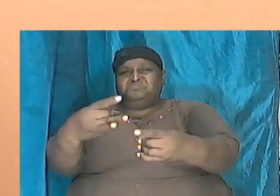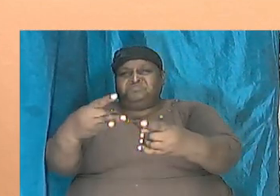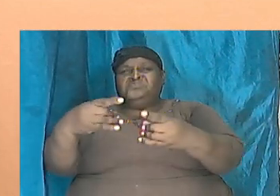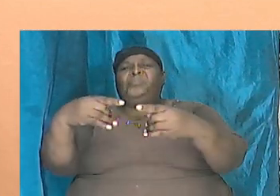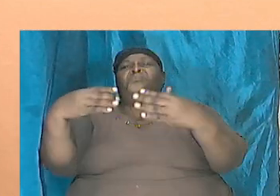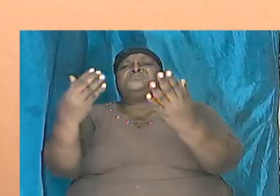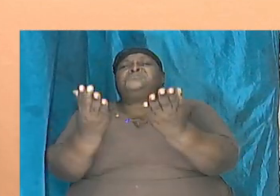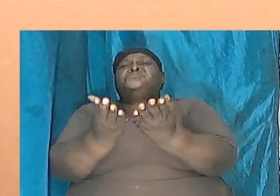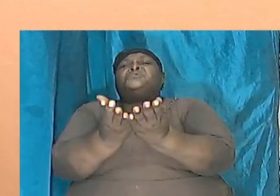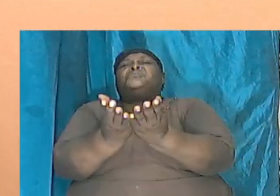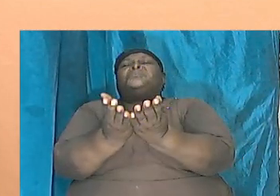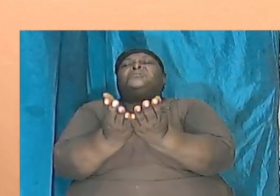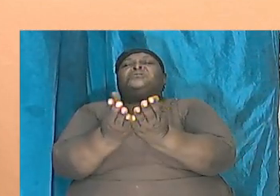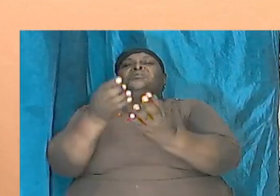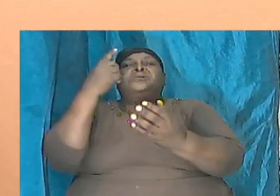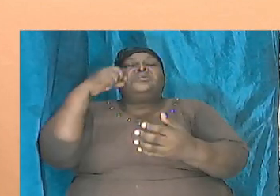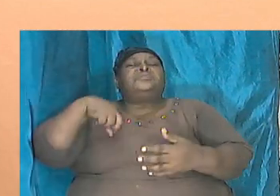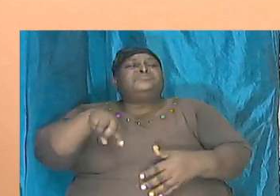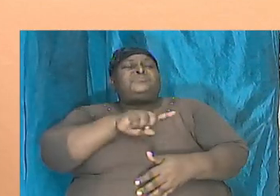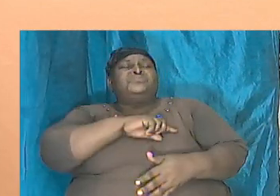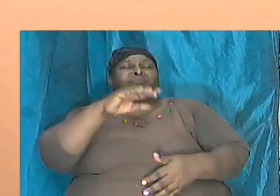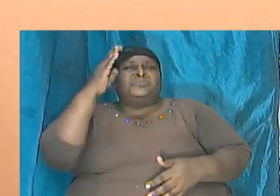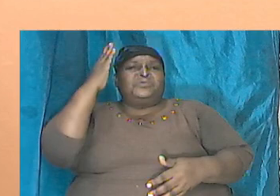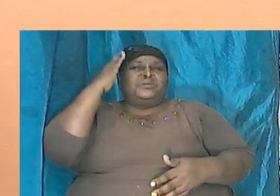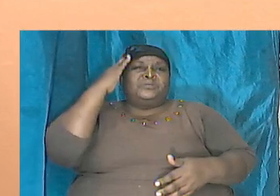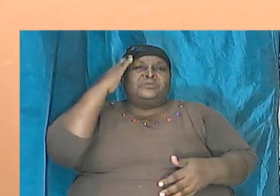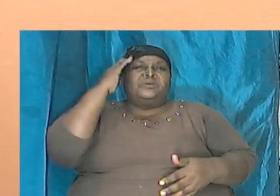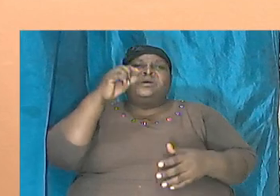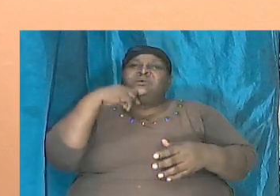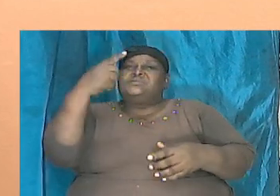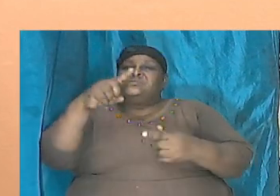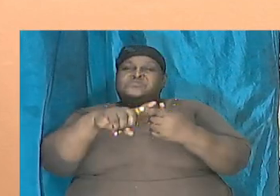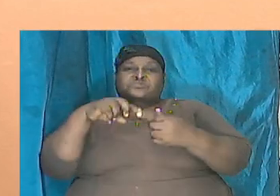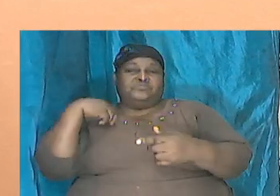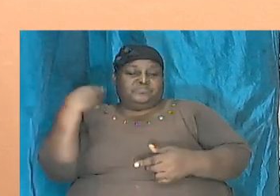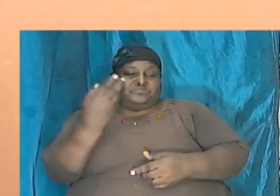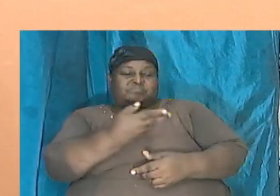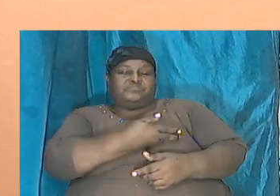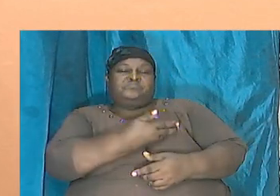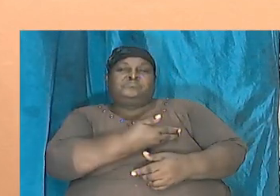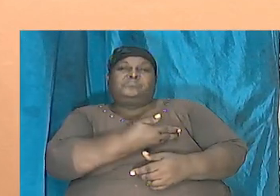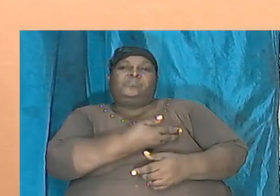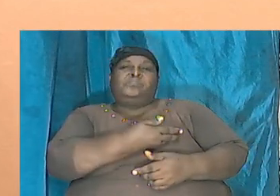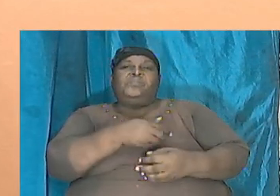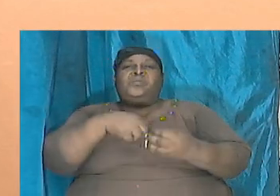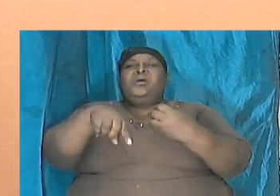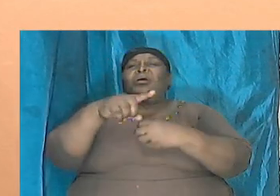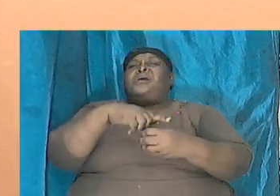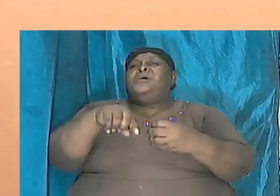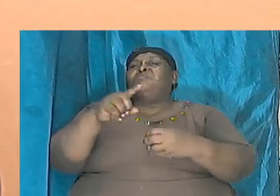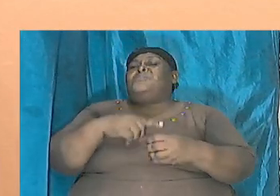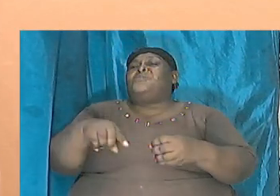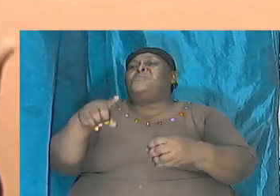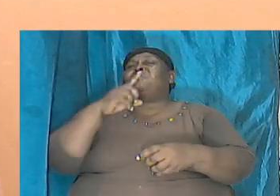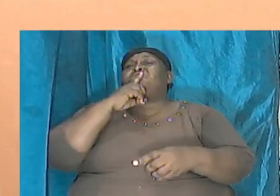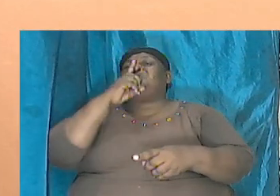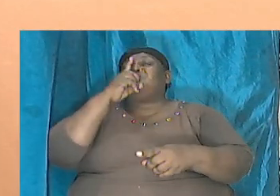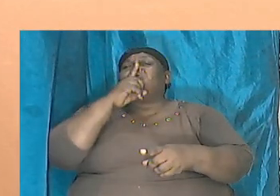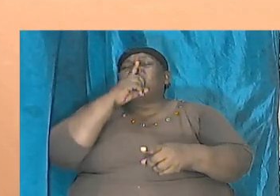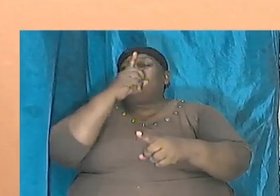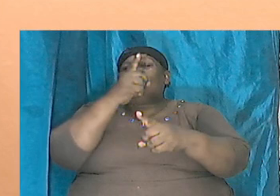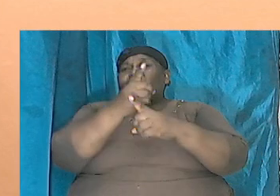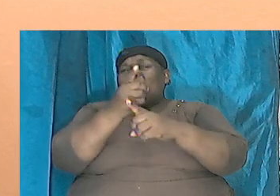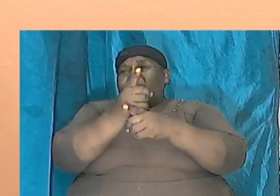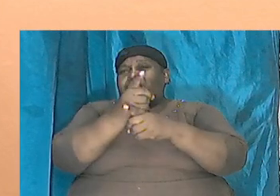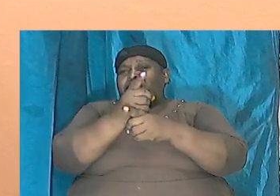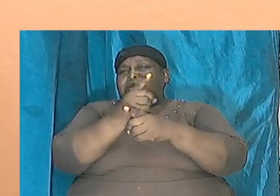because we know that it speaks to us about the origins of pretty much everything